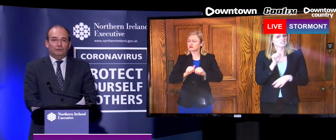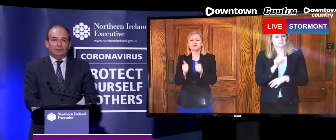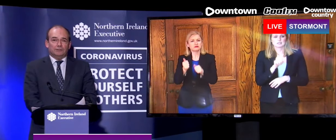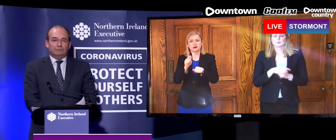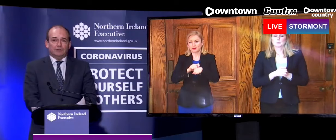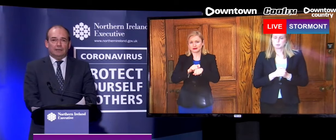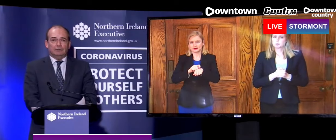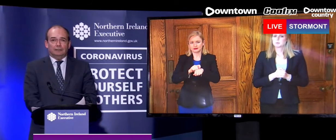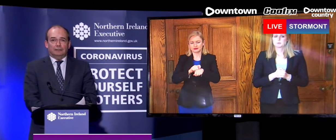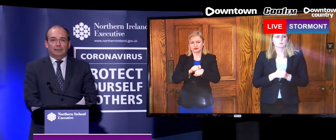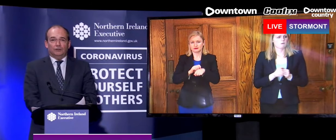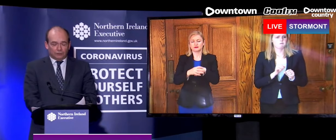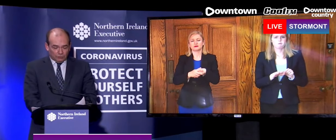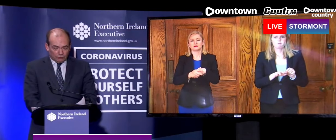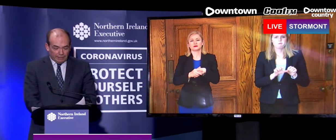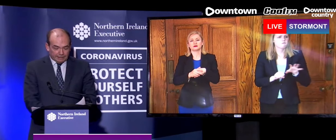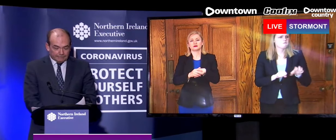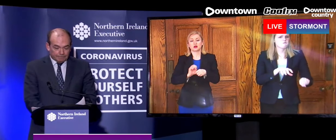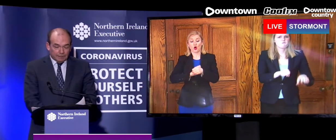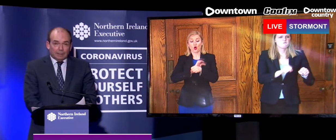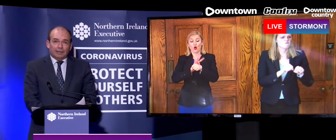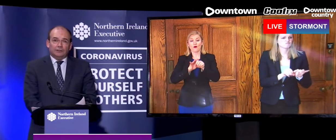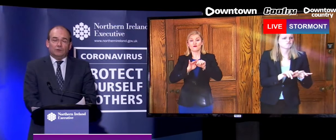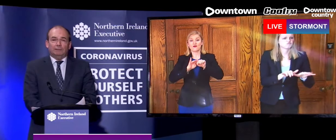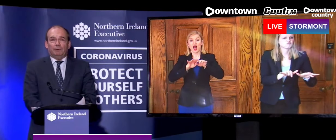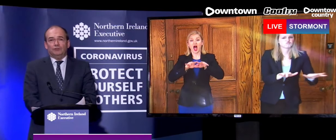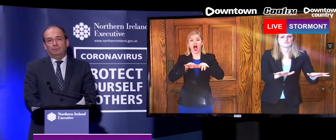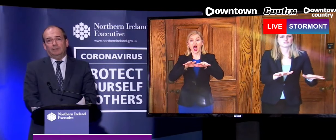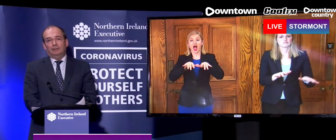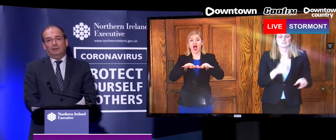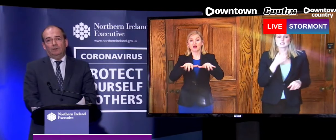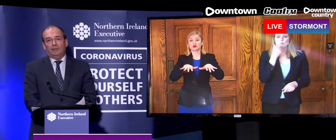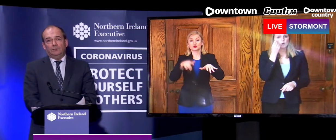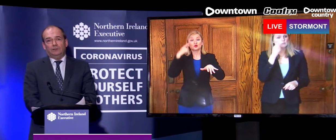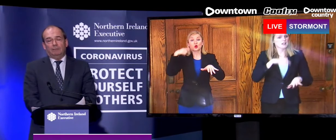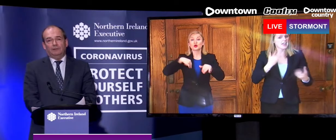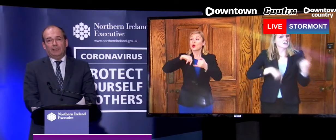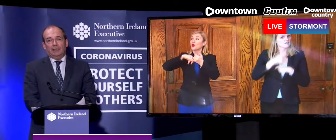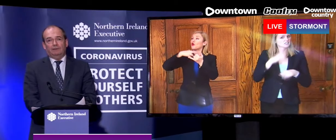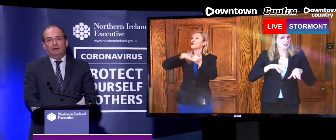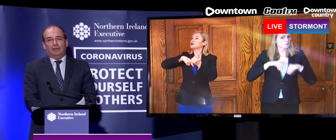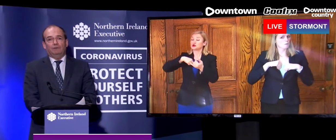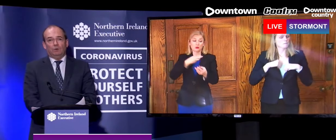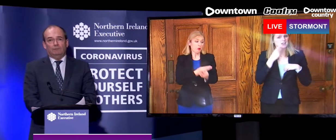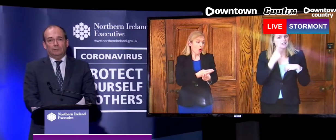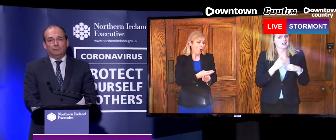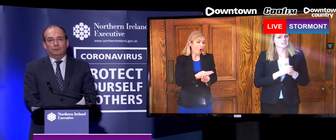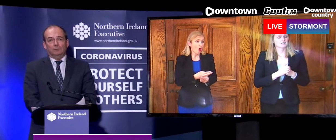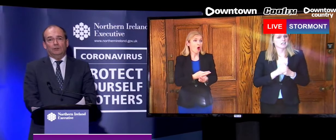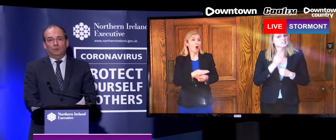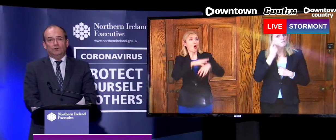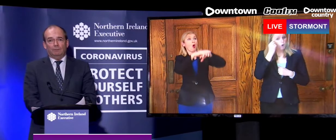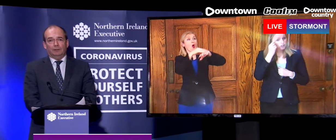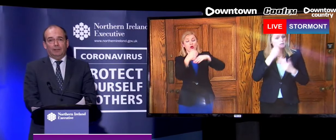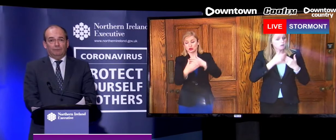boundaries as I've said. It doesn't discriminate and it is quite possible that in the weeks and months ahead that every one of us